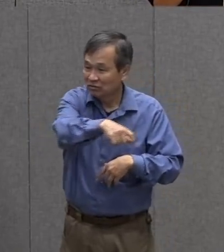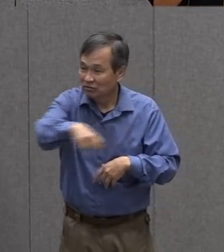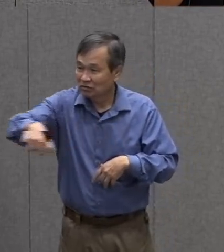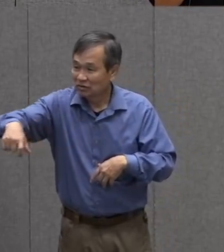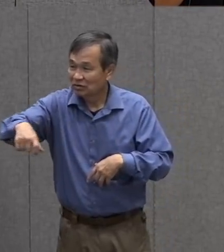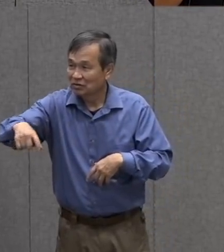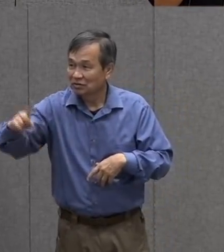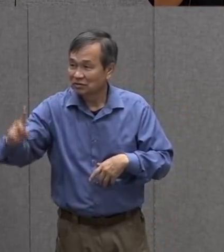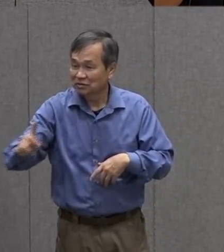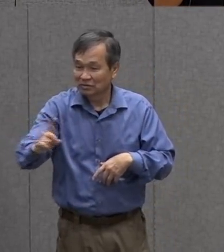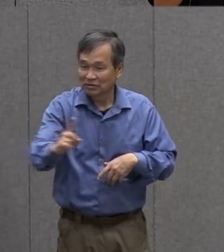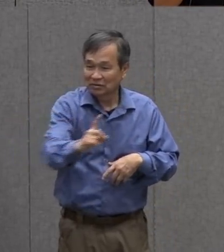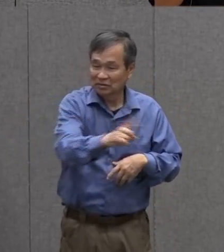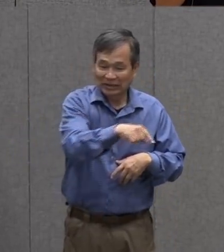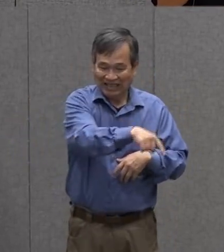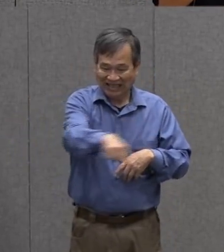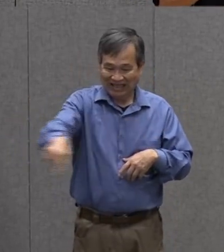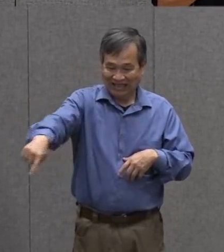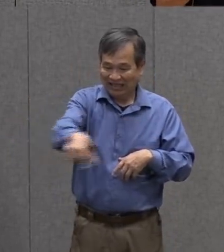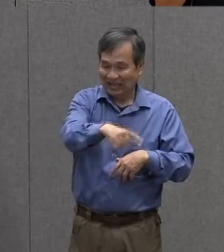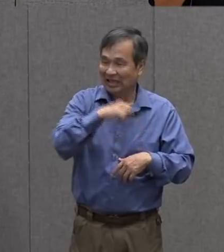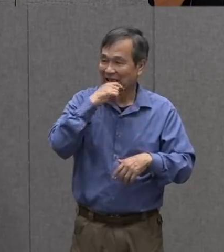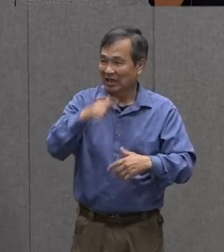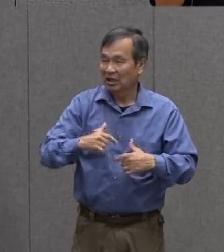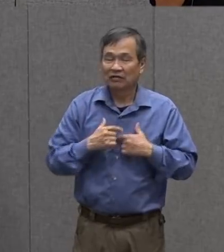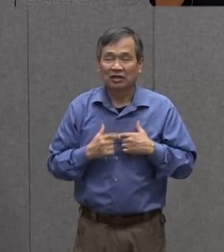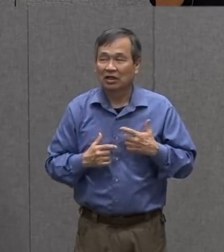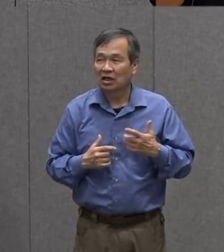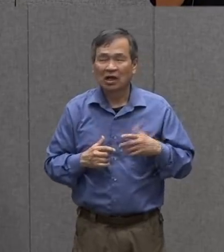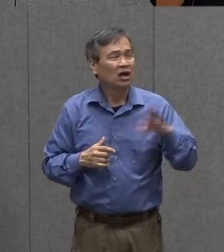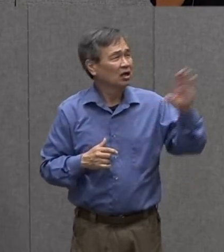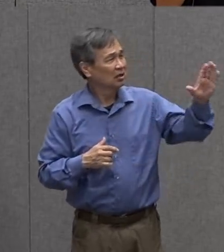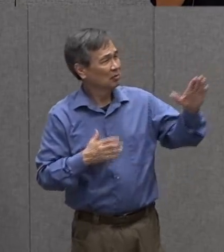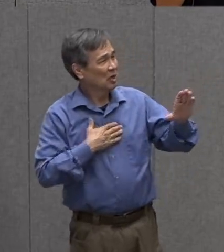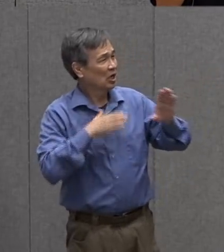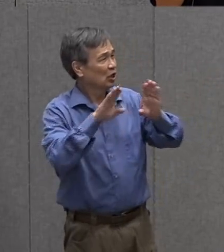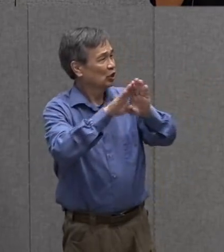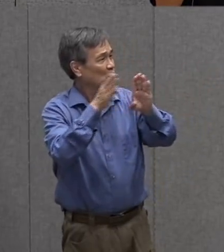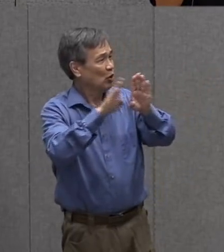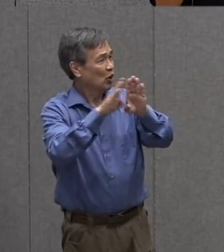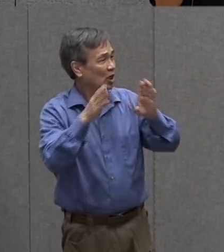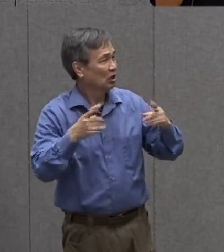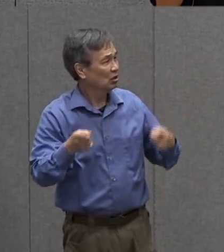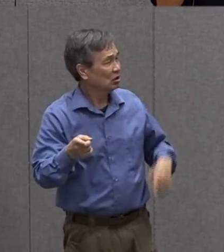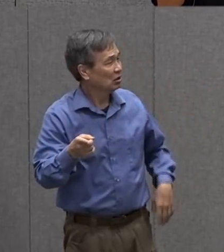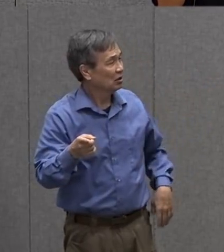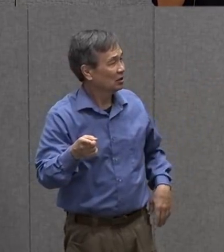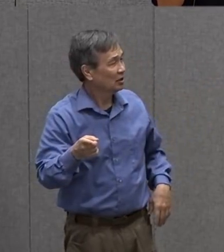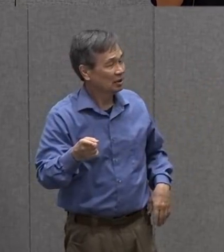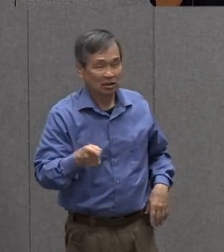it's not breathing what about my door it's made of wood